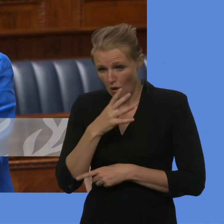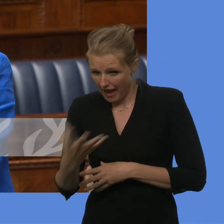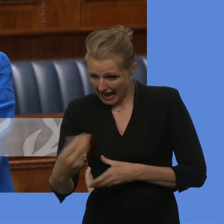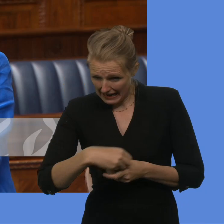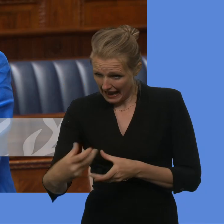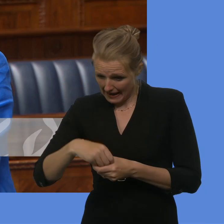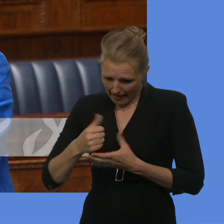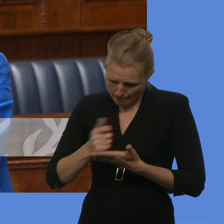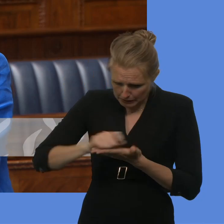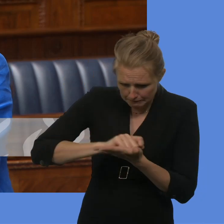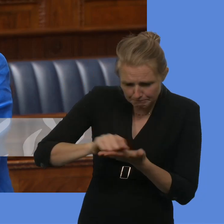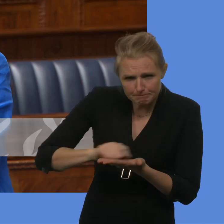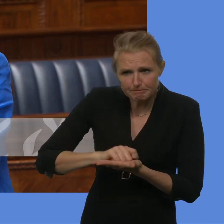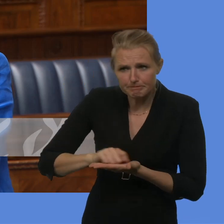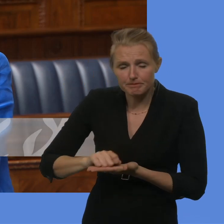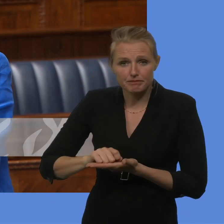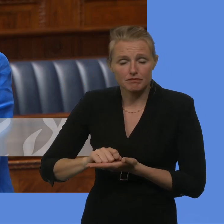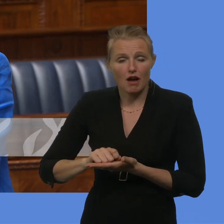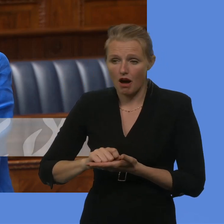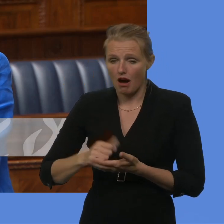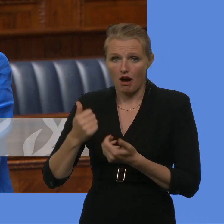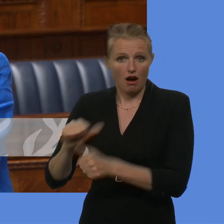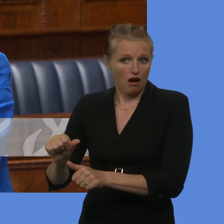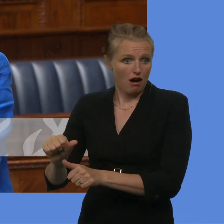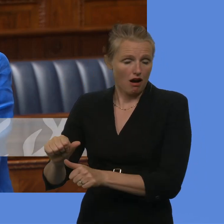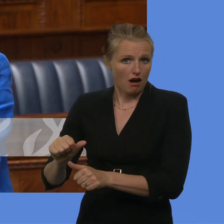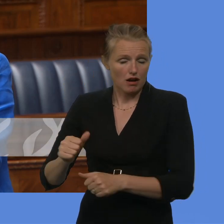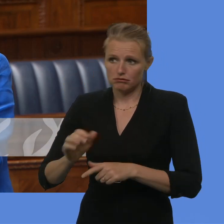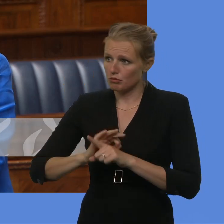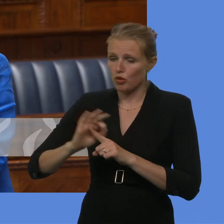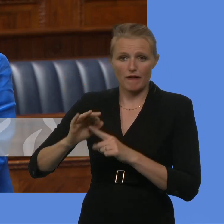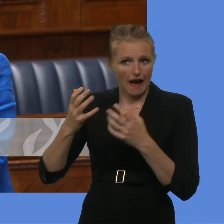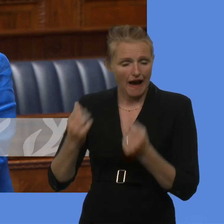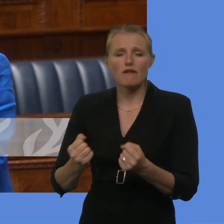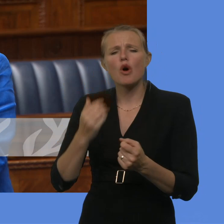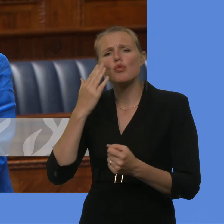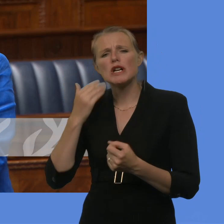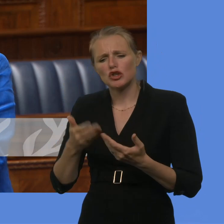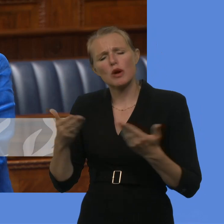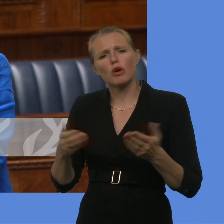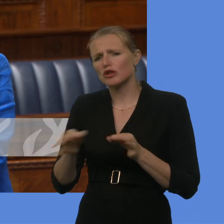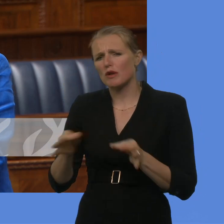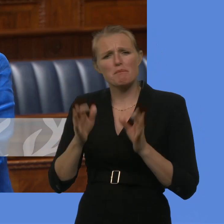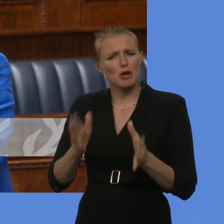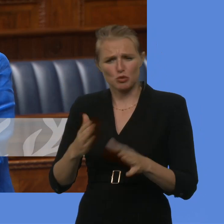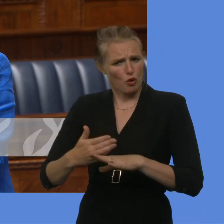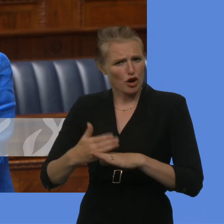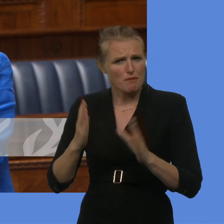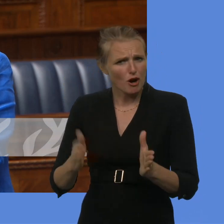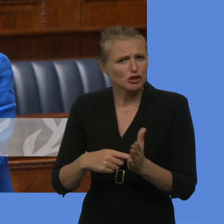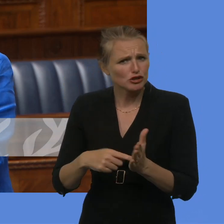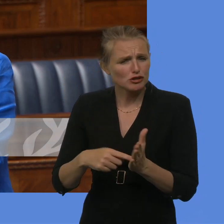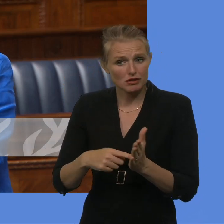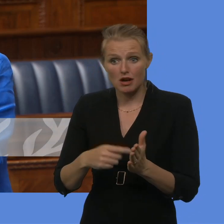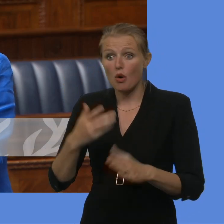improved since then, and I'm glad to see that being mainstreamed right across. You're absolutely right, the racial equality strategy must be effective, and I think to be